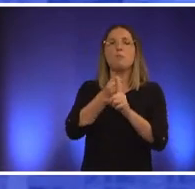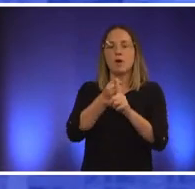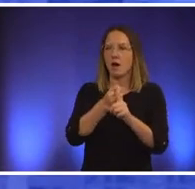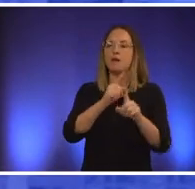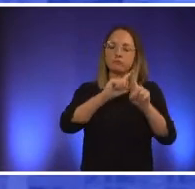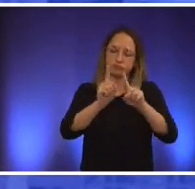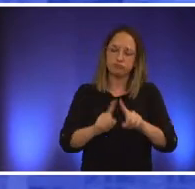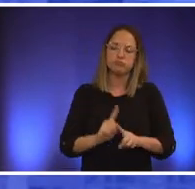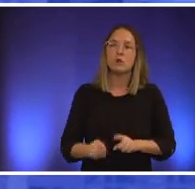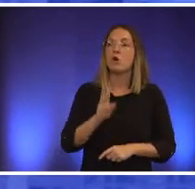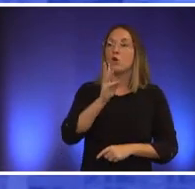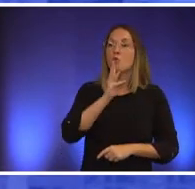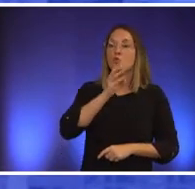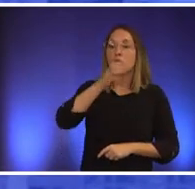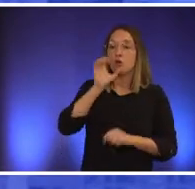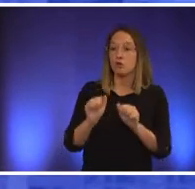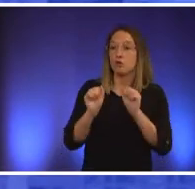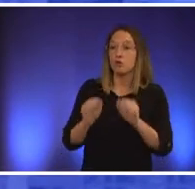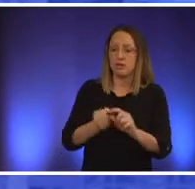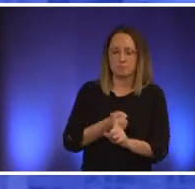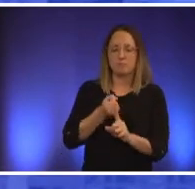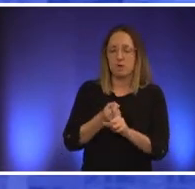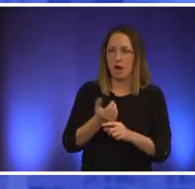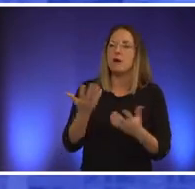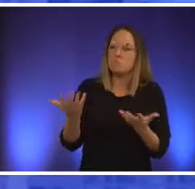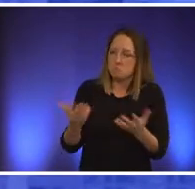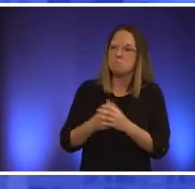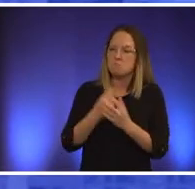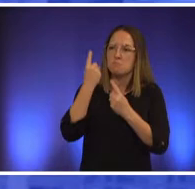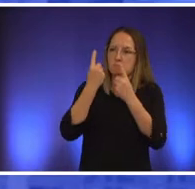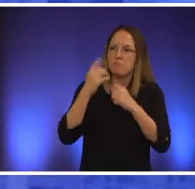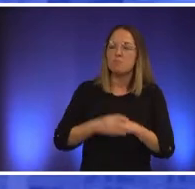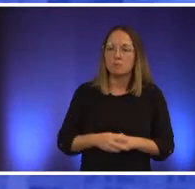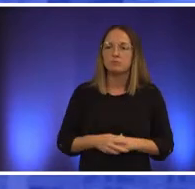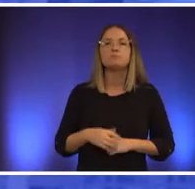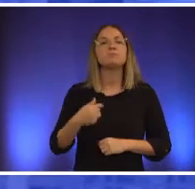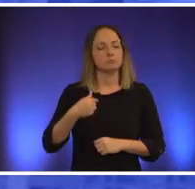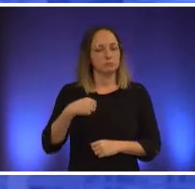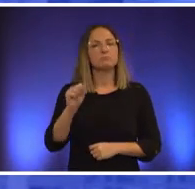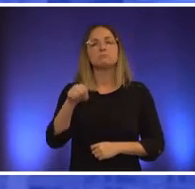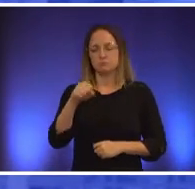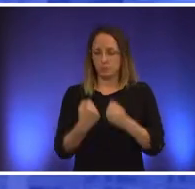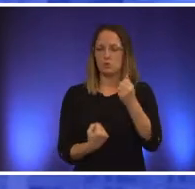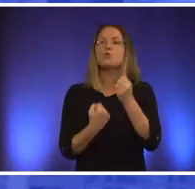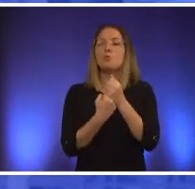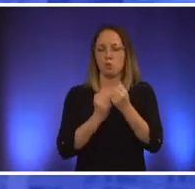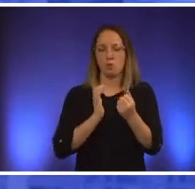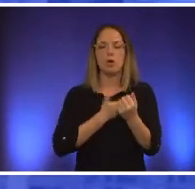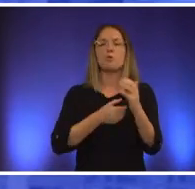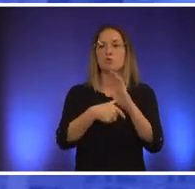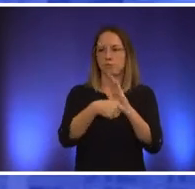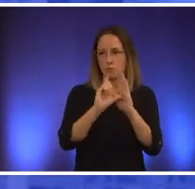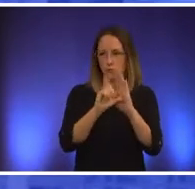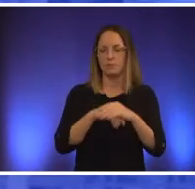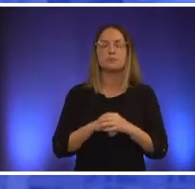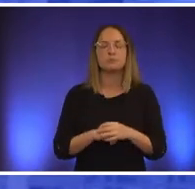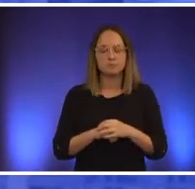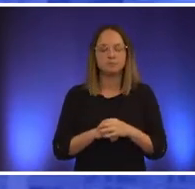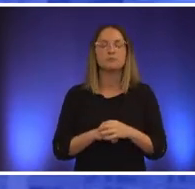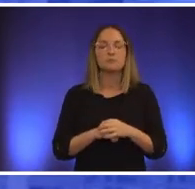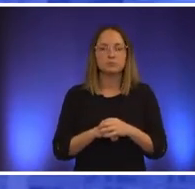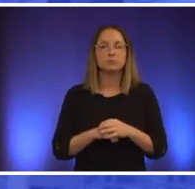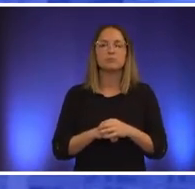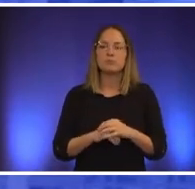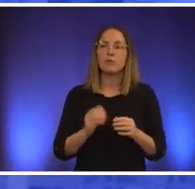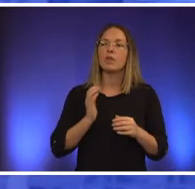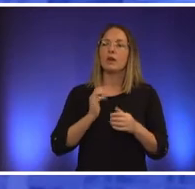impacted um so i i do support the uh the the review it's one of our in our 12